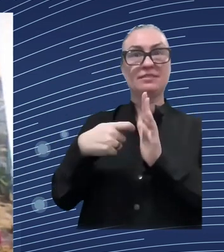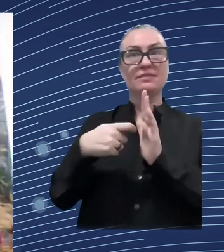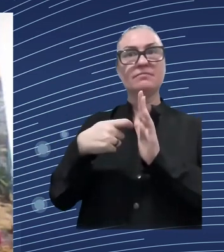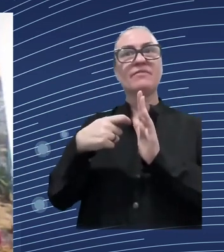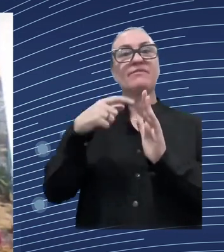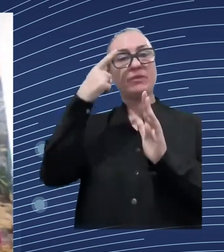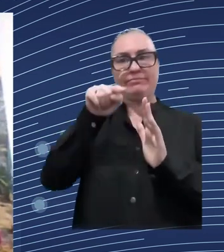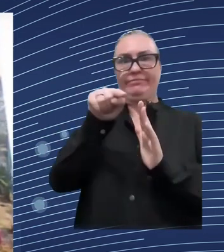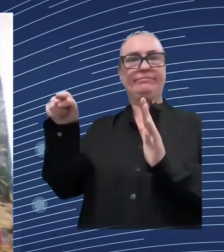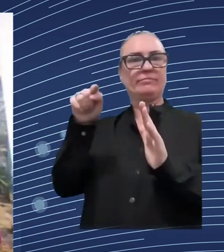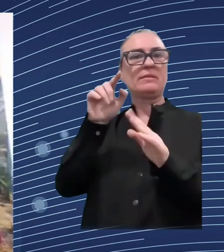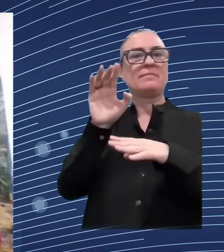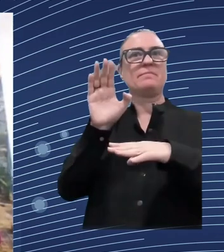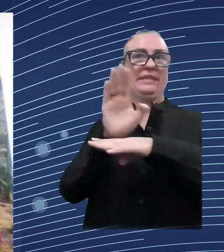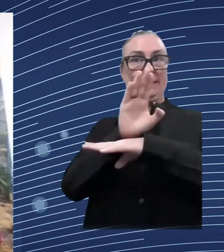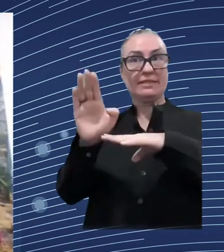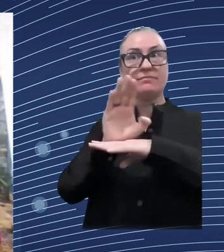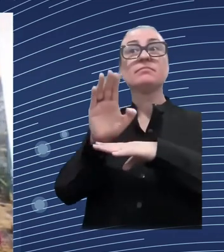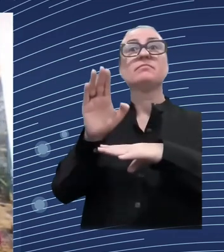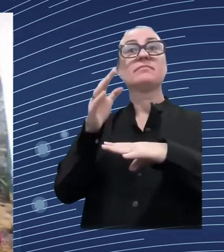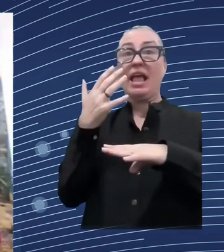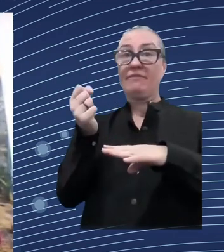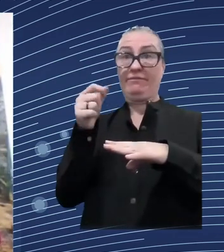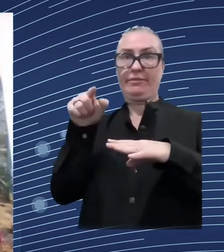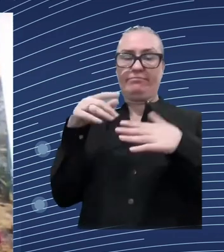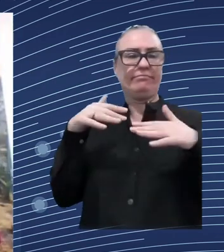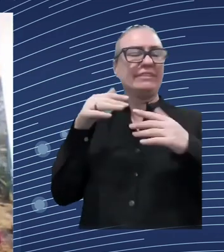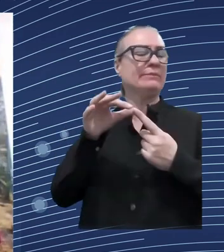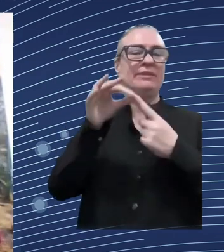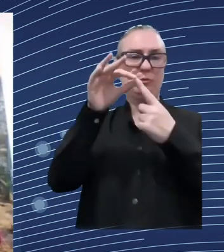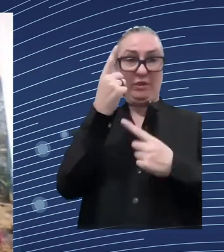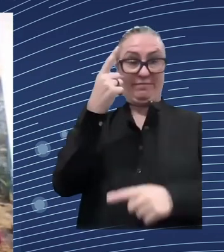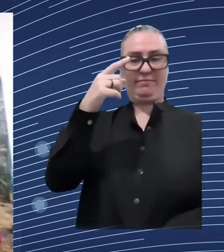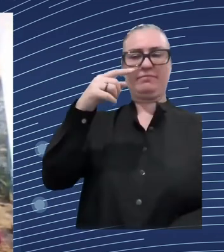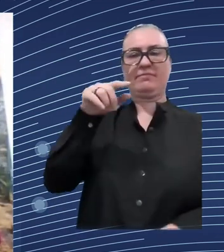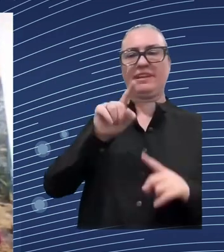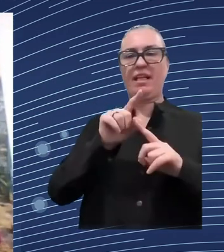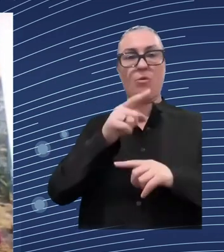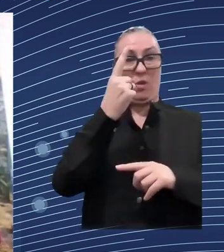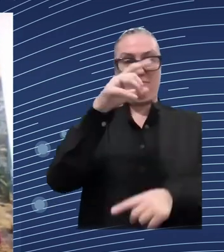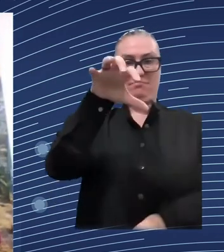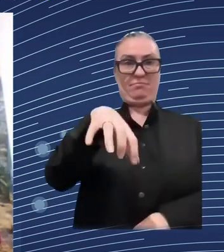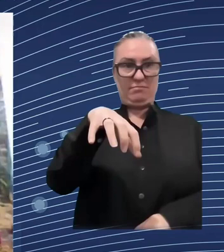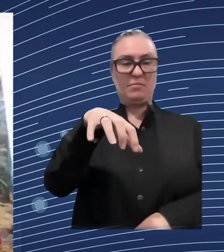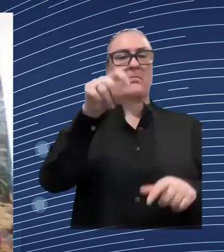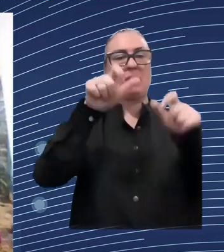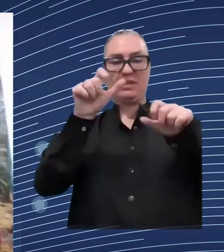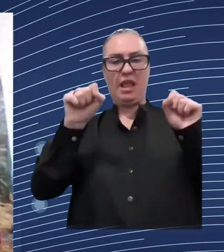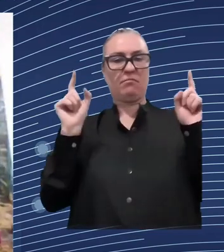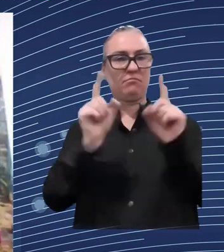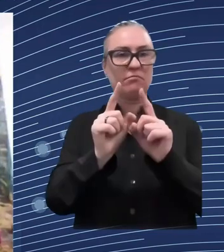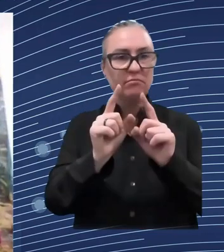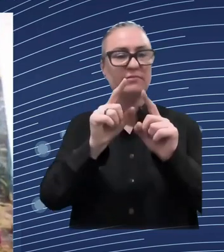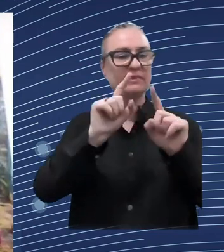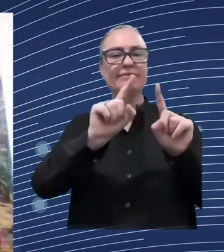platform and uh i want to say that we see a huge positive effect from the creation of these two digital solutions to digital projects